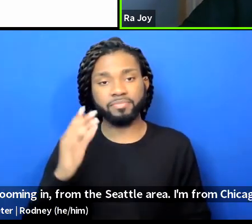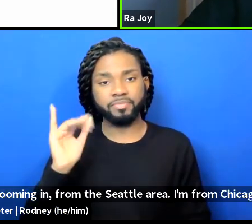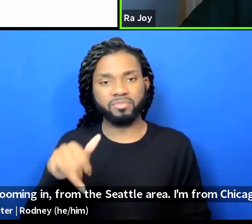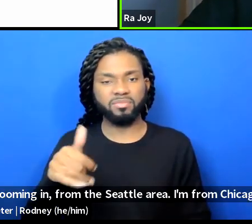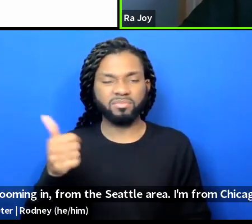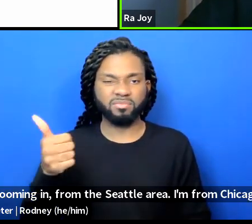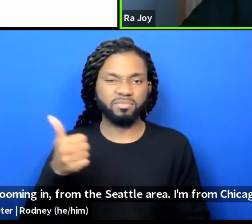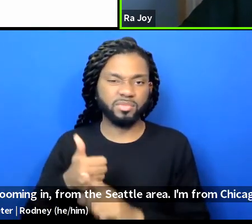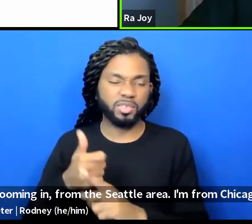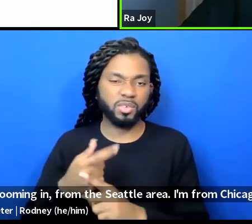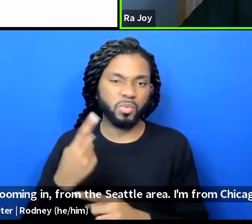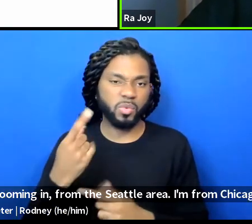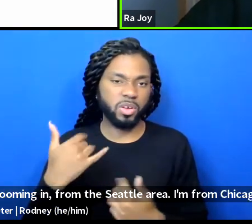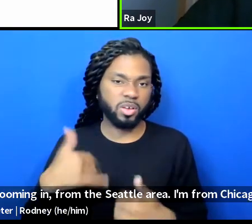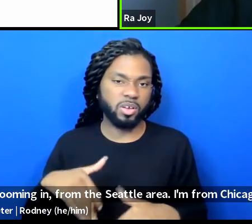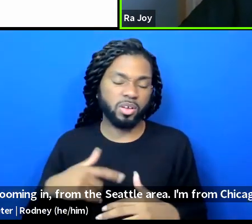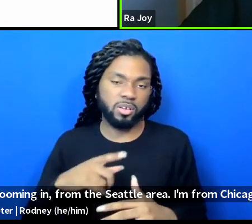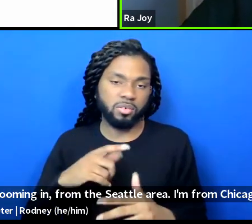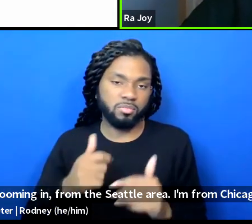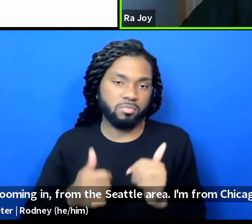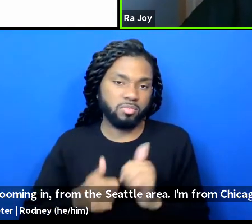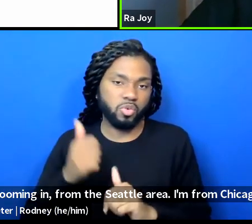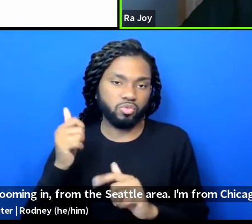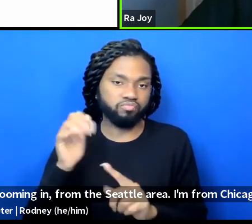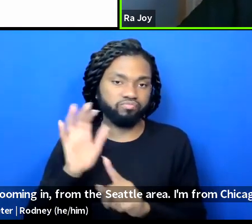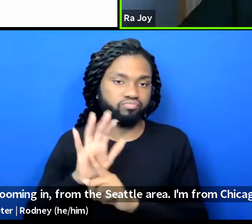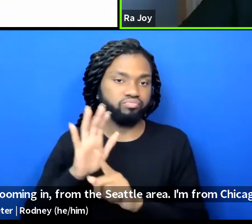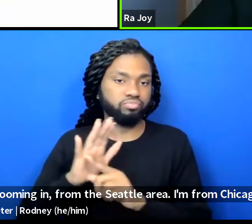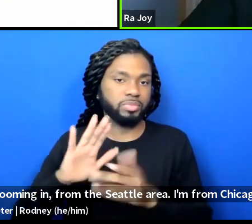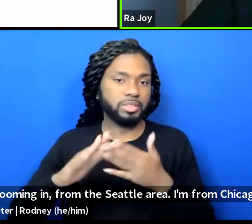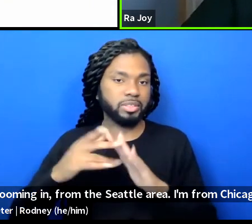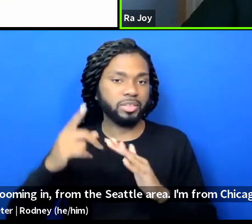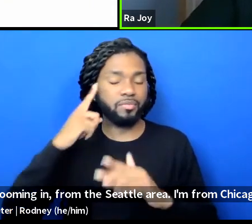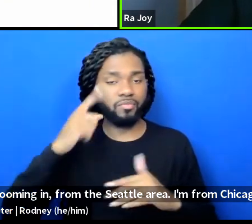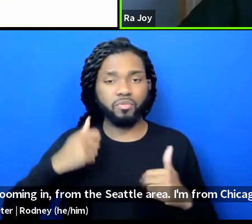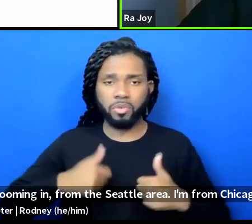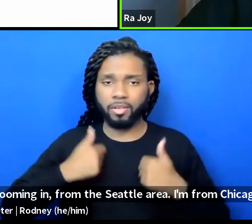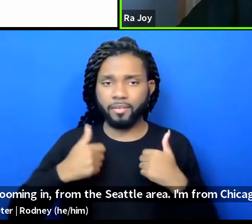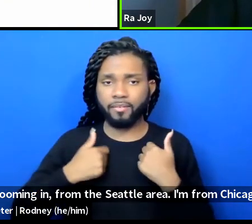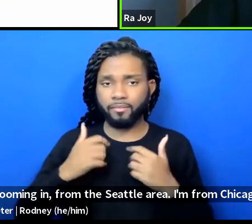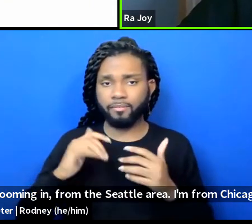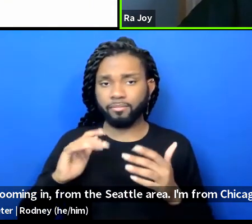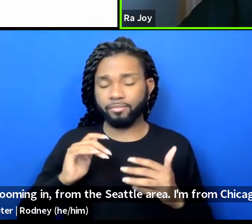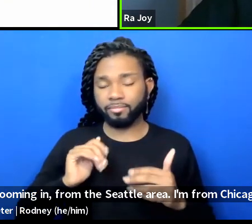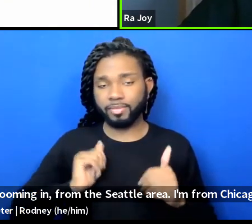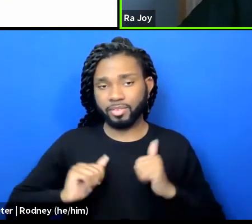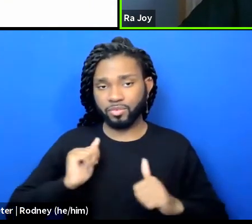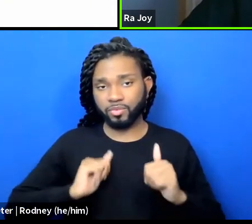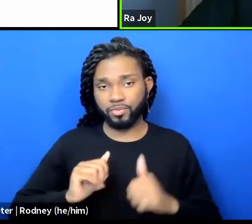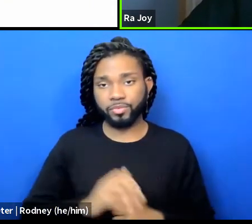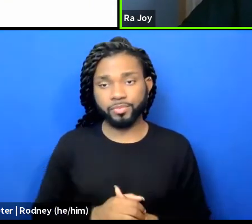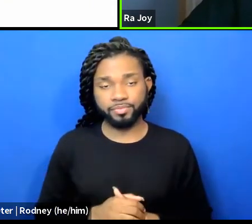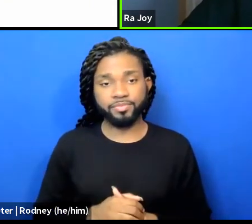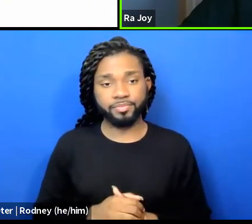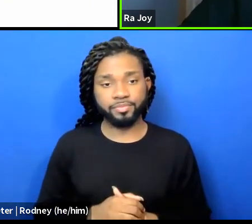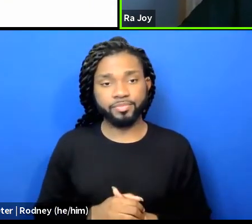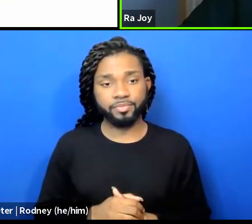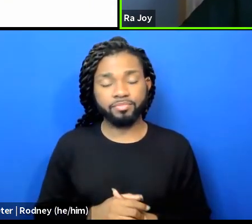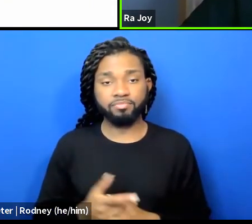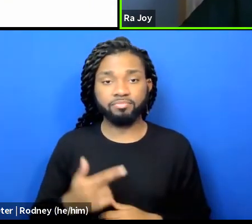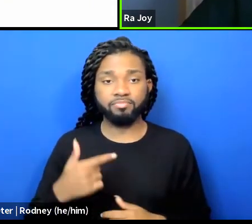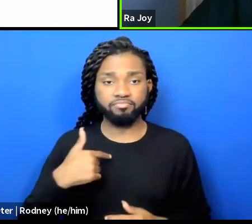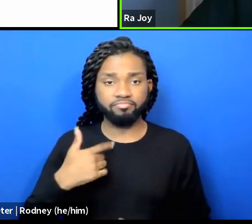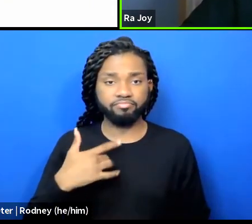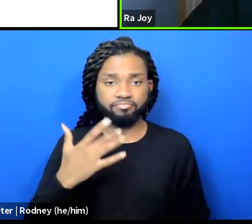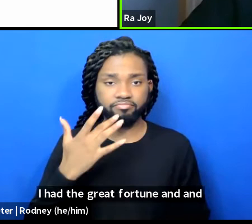of the most prominent cities in the world when it comes to live theater. I had the great fortune